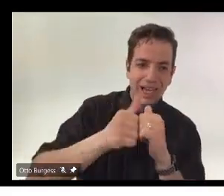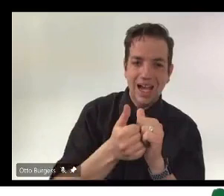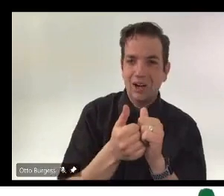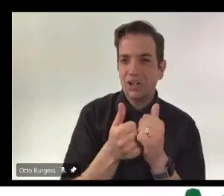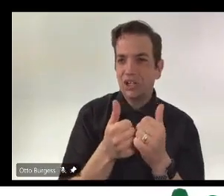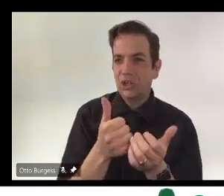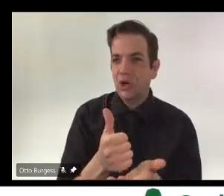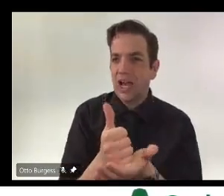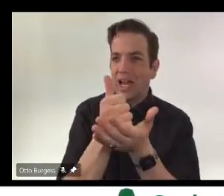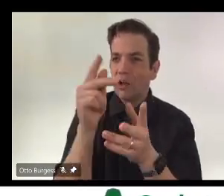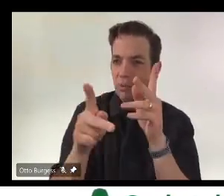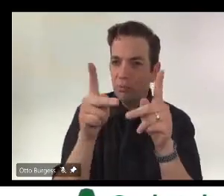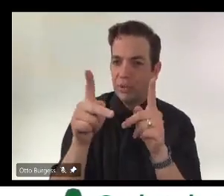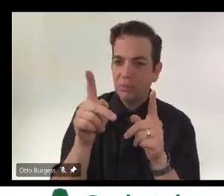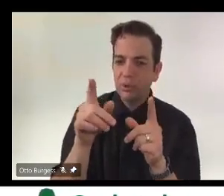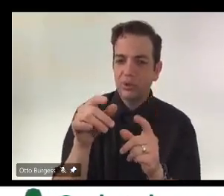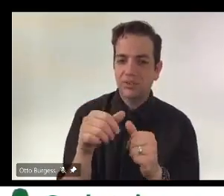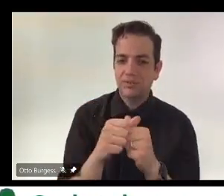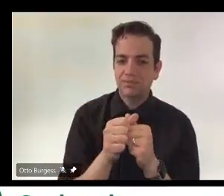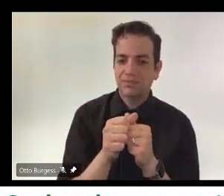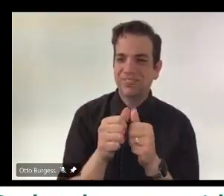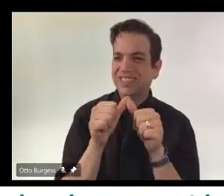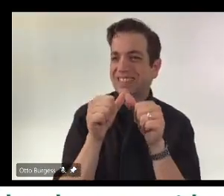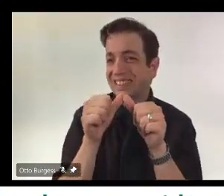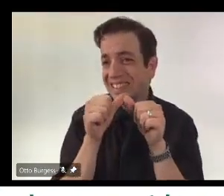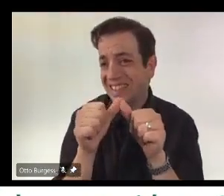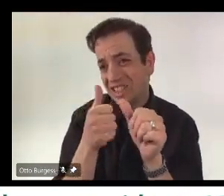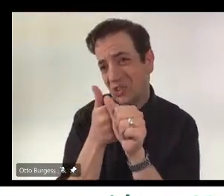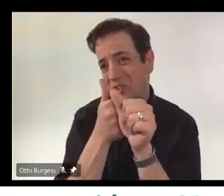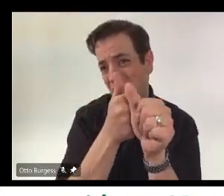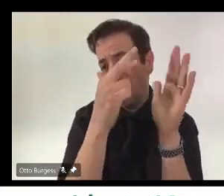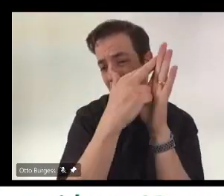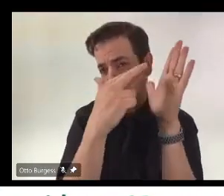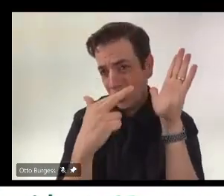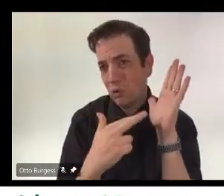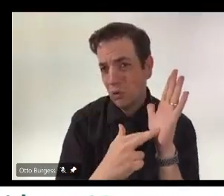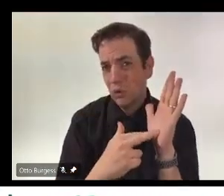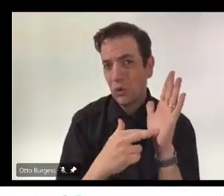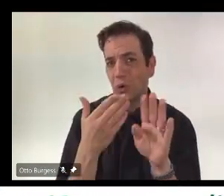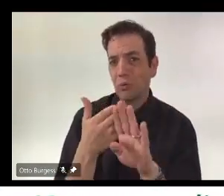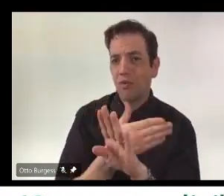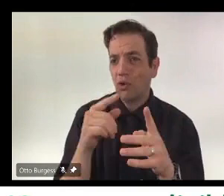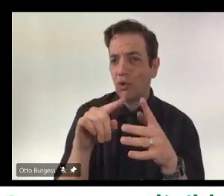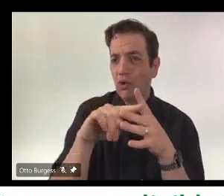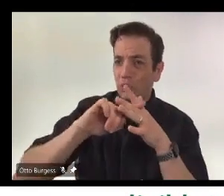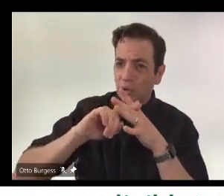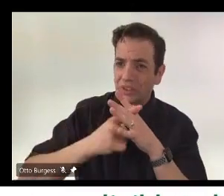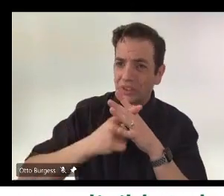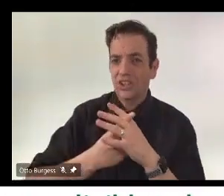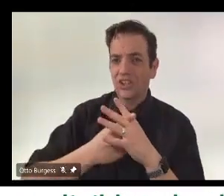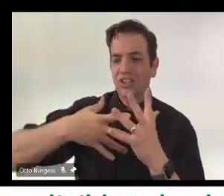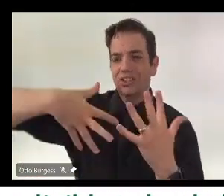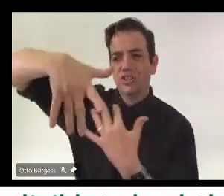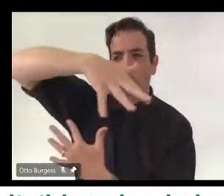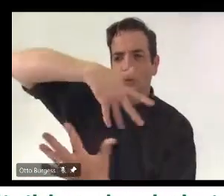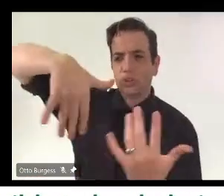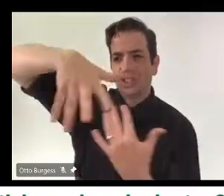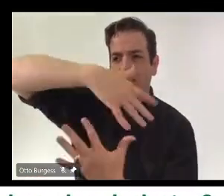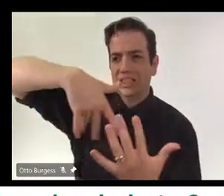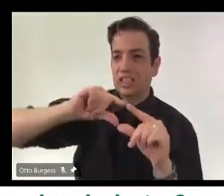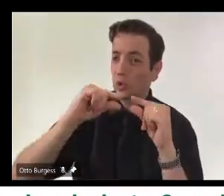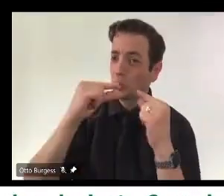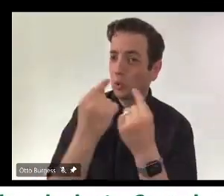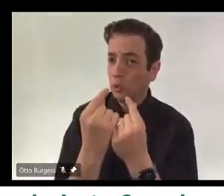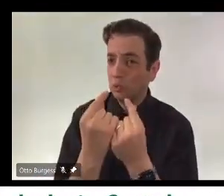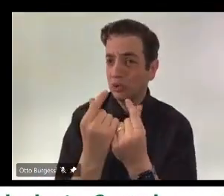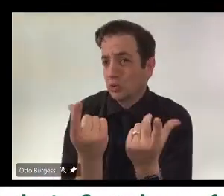ease restrictions and we can gather, you know, to some capacity again during occasions like this. Yeah, so, you